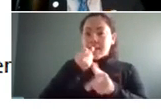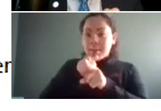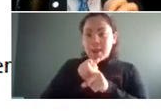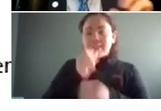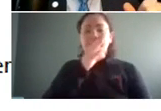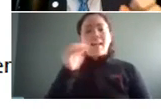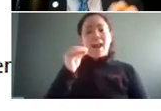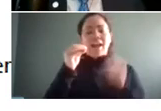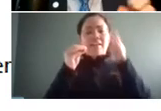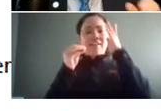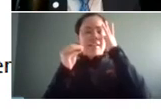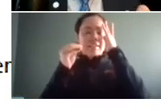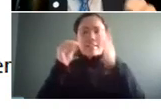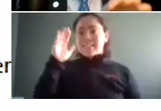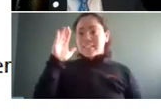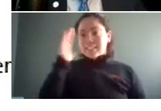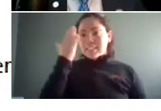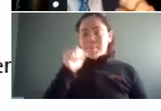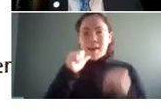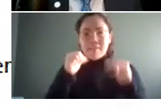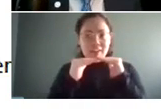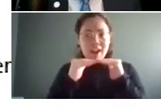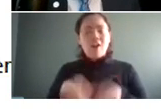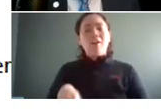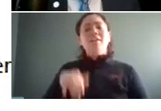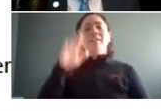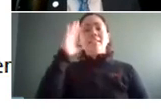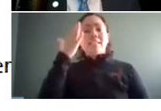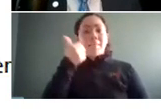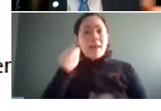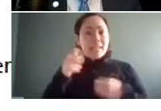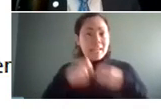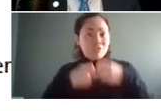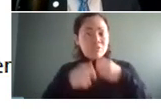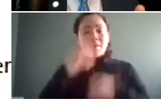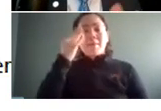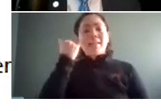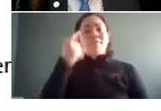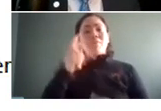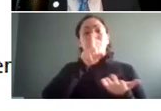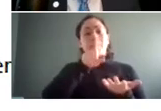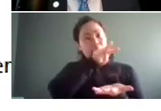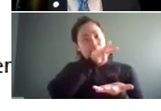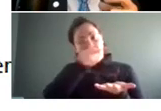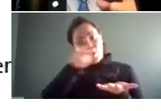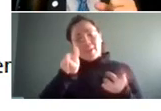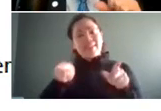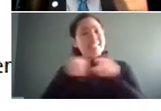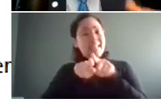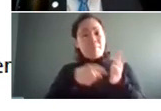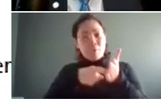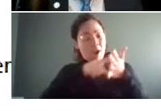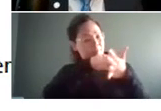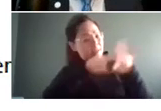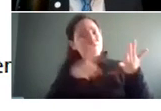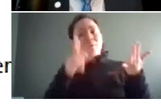does it seem um does it seem unfair does there does there seem to be an issue because if you look at the same criteria you can see that all right if